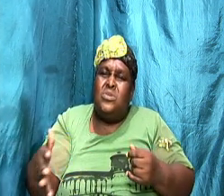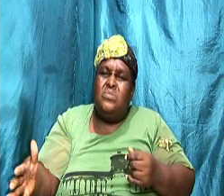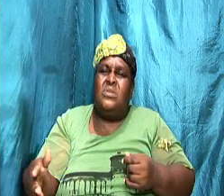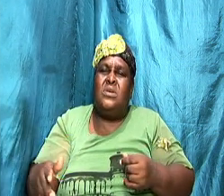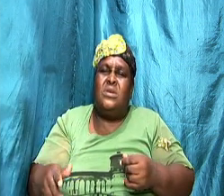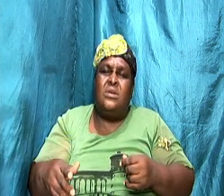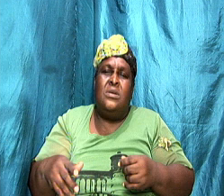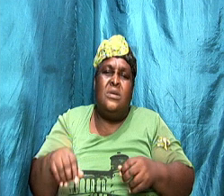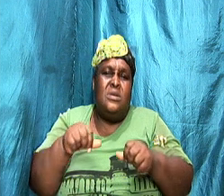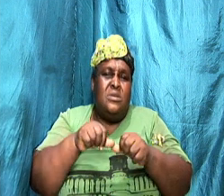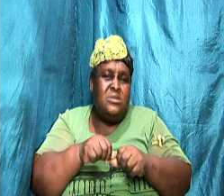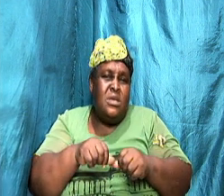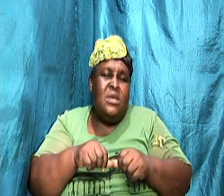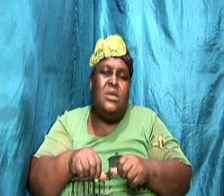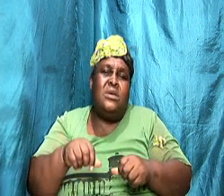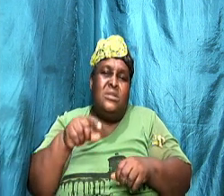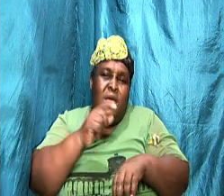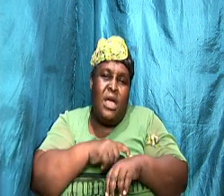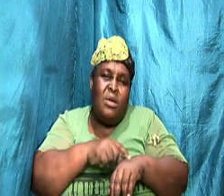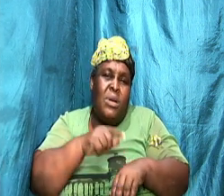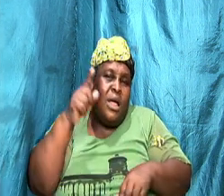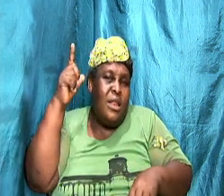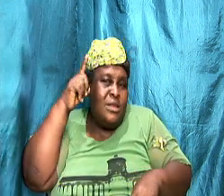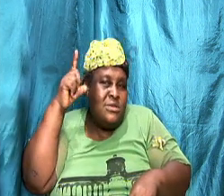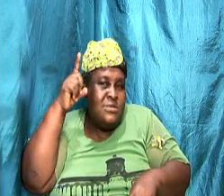spend the time and encourage it is